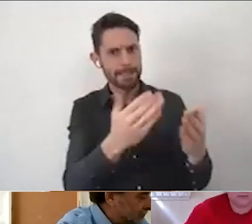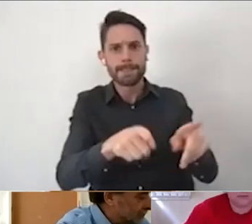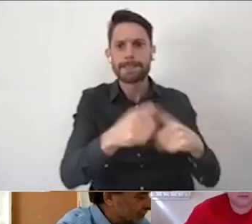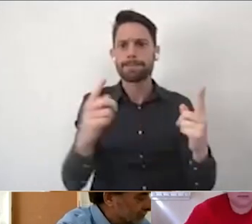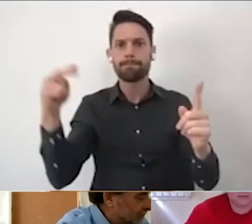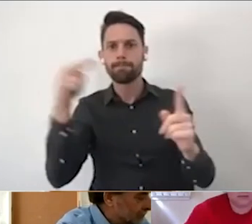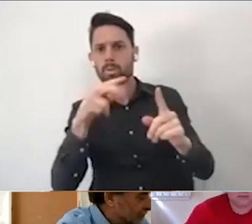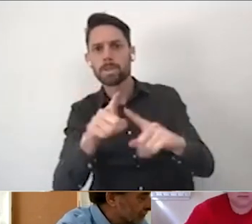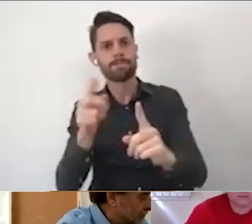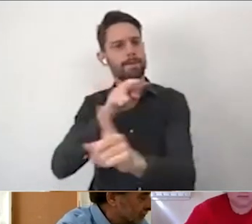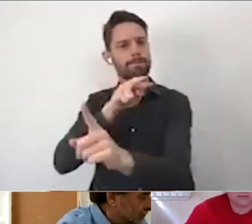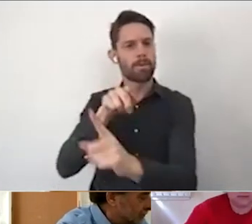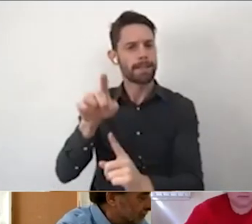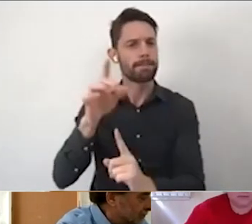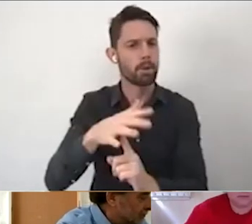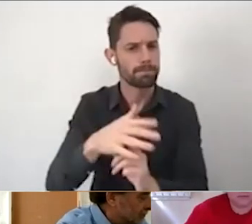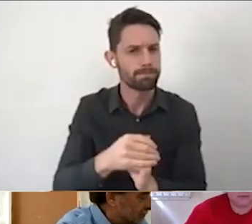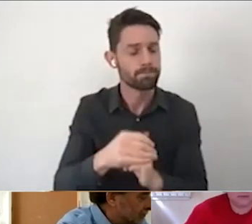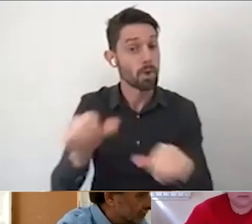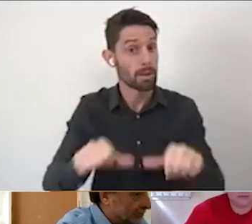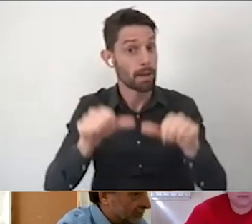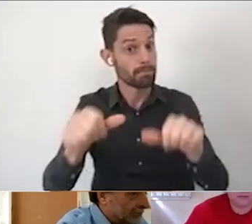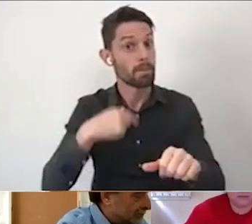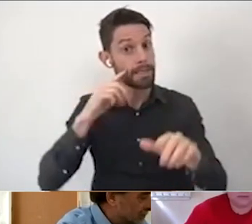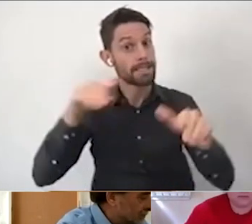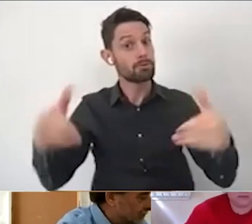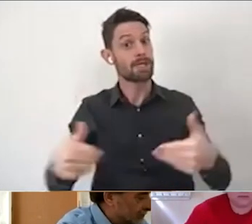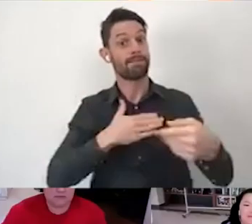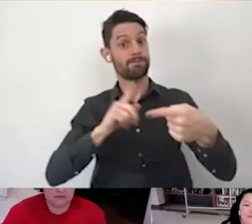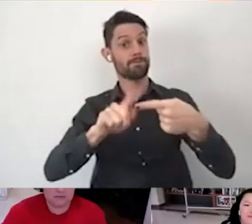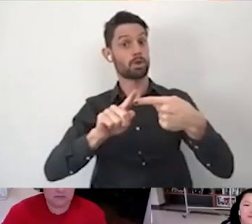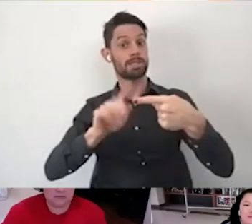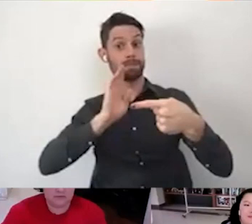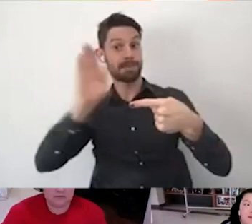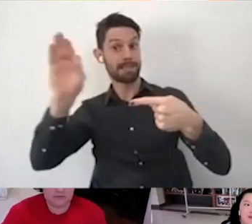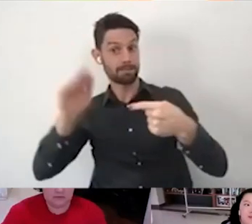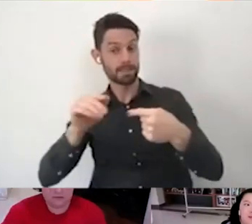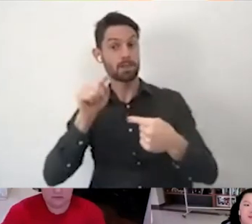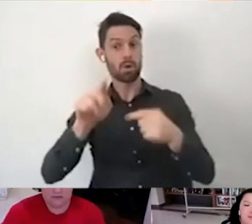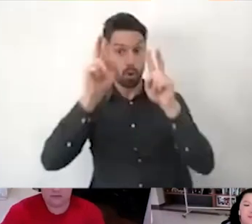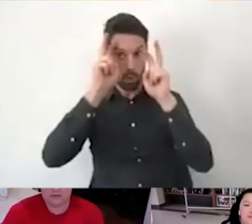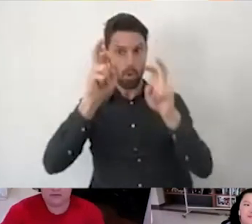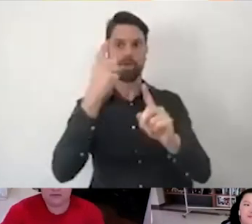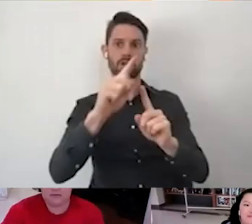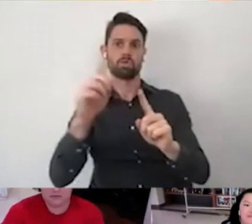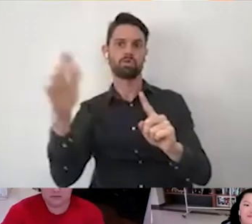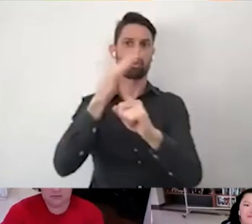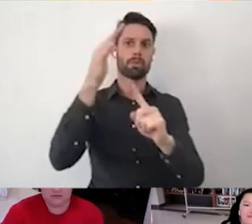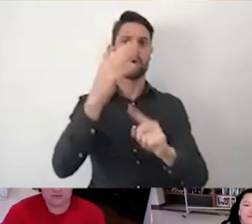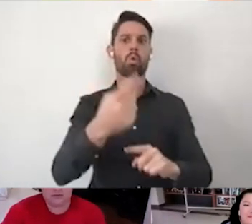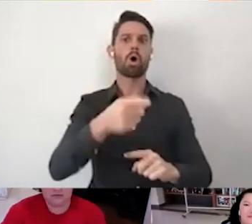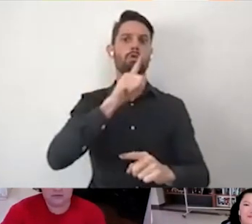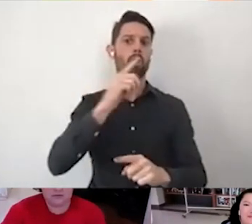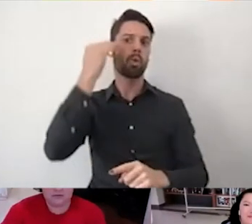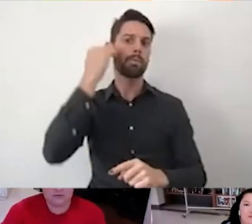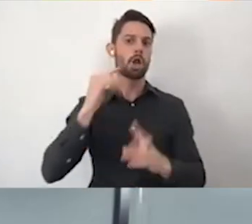now I'd like to introduce our first speaker. Named as one of the top 100 women of influence in 2009 by the